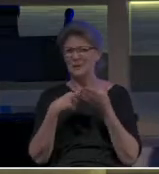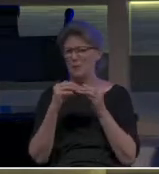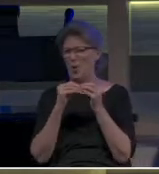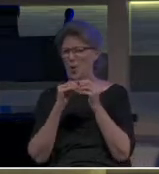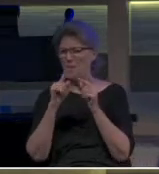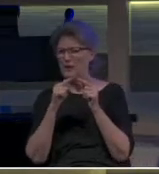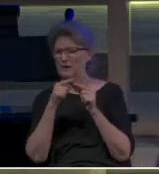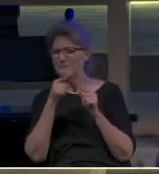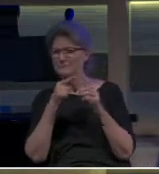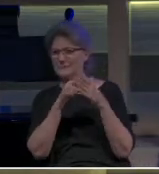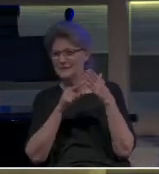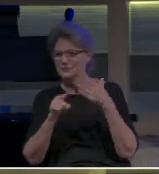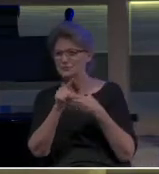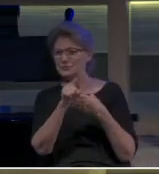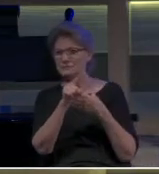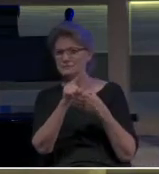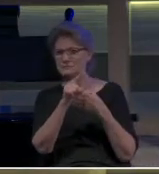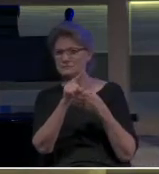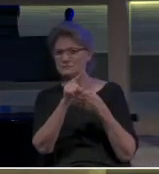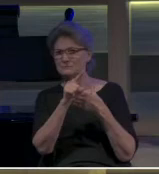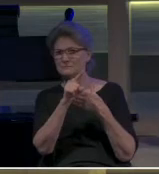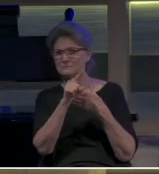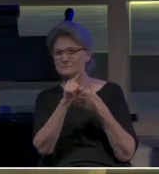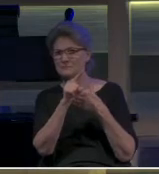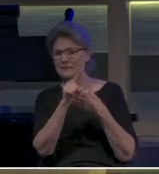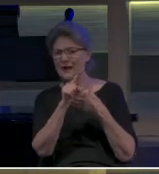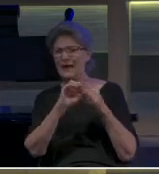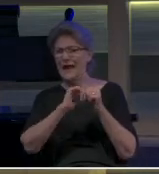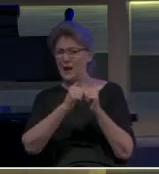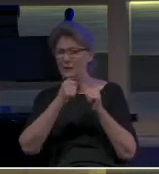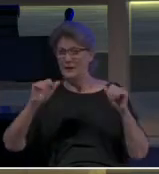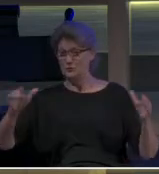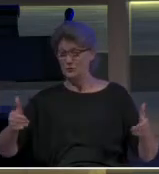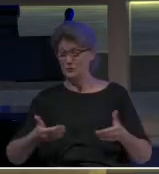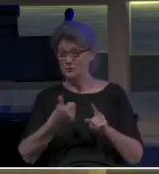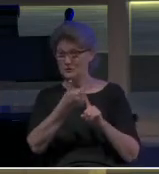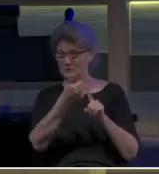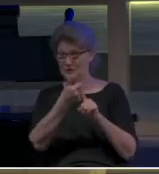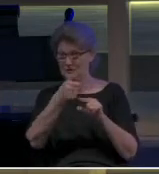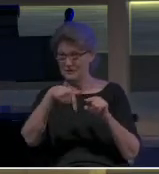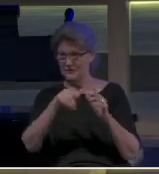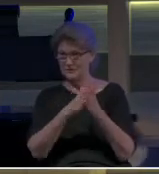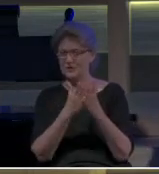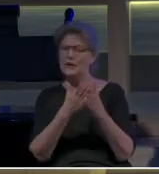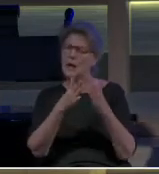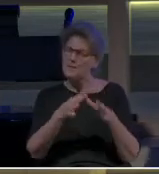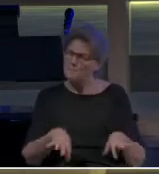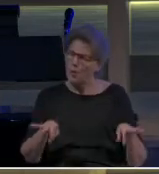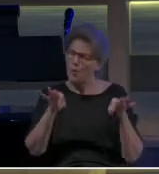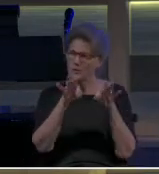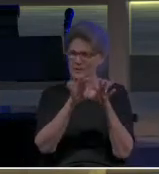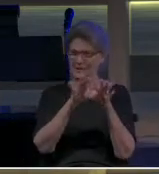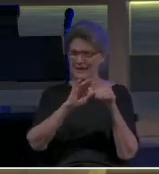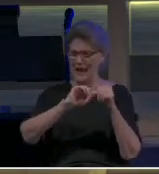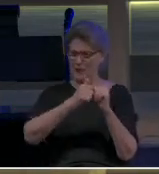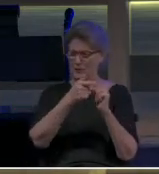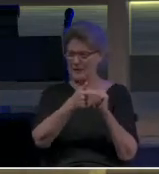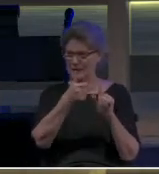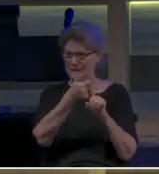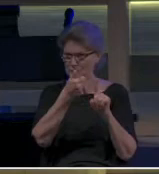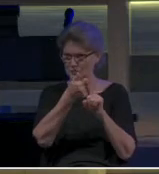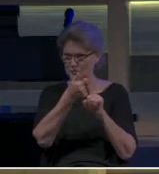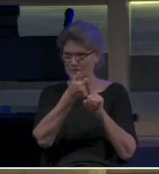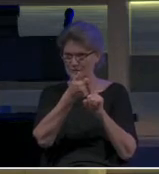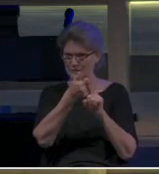week in light of the way he introduces himself in this book. Because it's an important thing. And so just think about that.